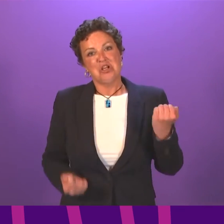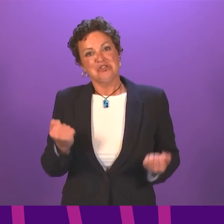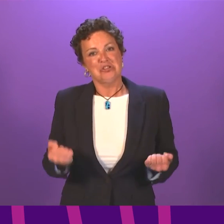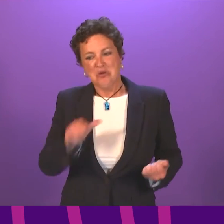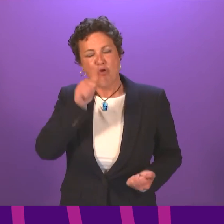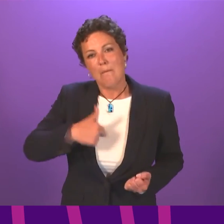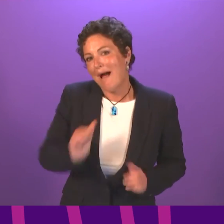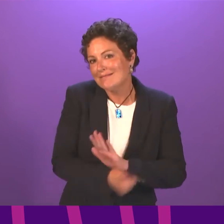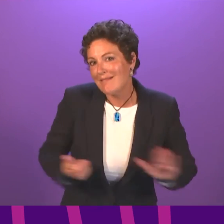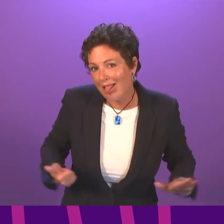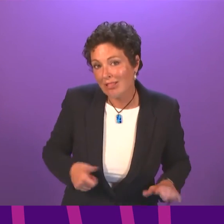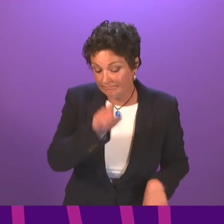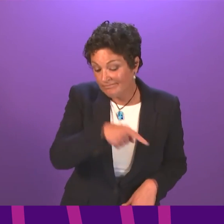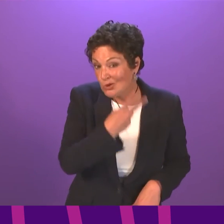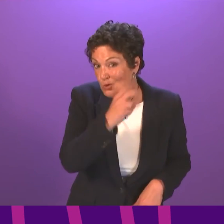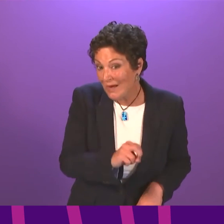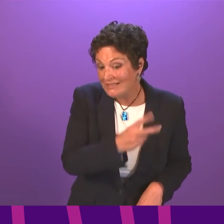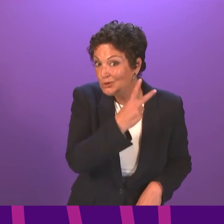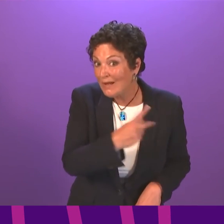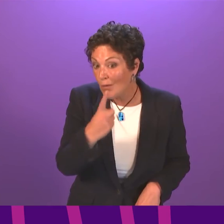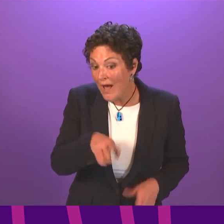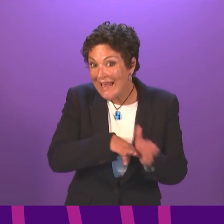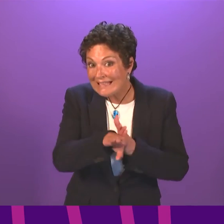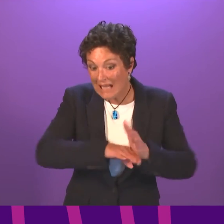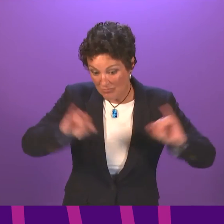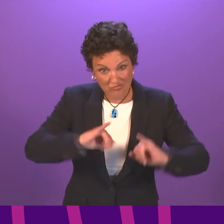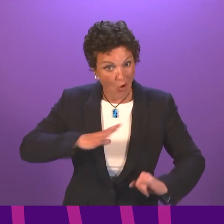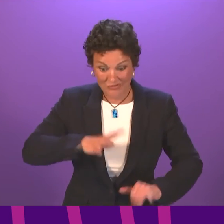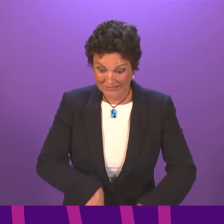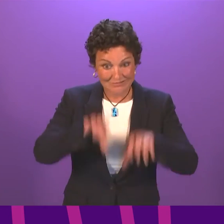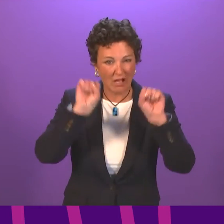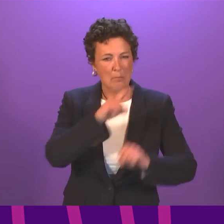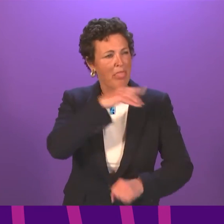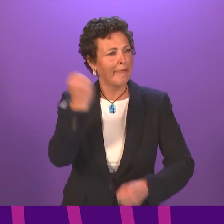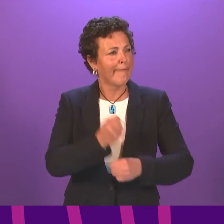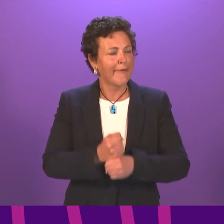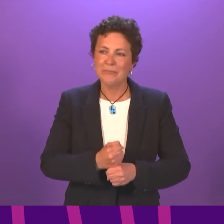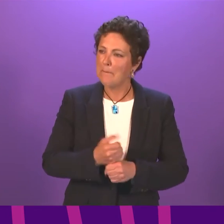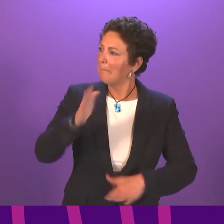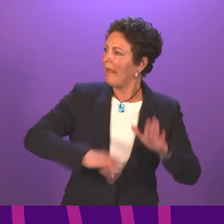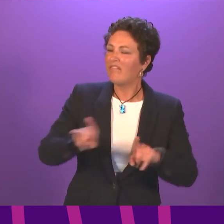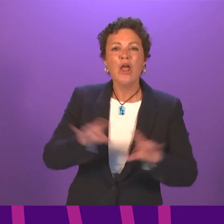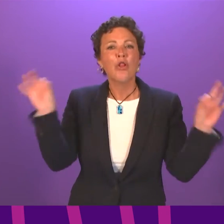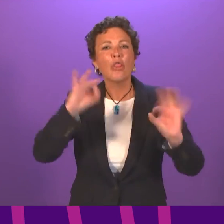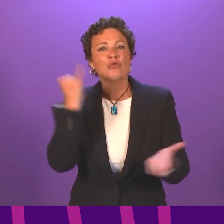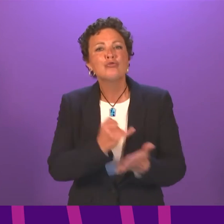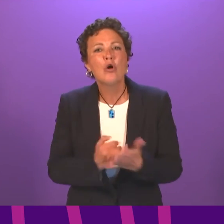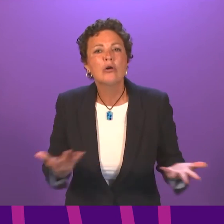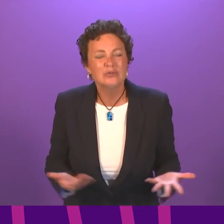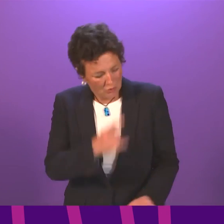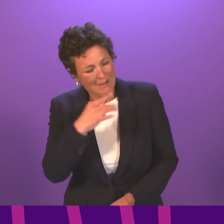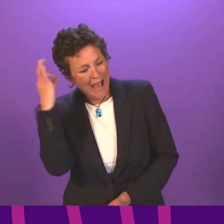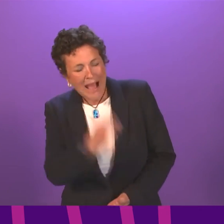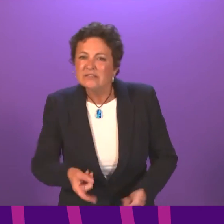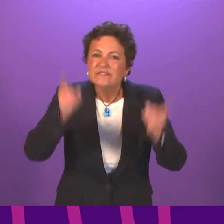at stake. The 2021 exam crisis has already started but this government acts as if nothing is wrong. So just what will it